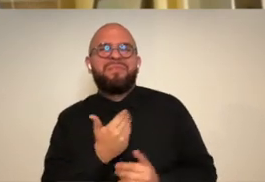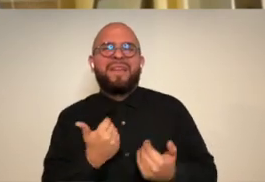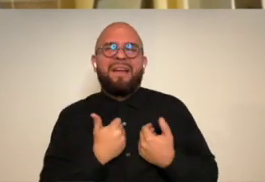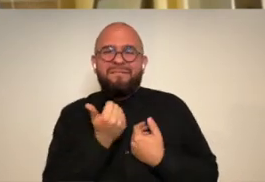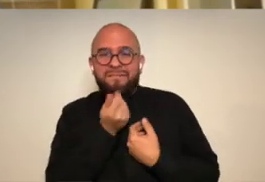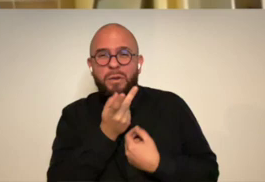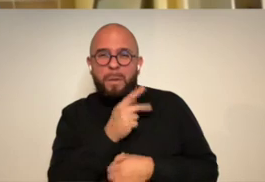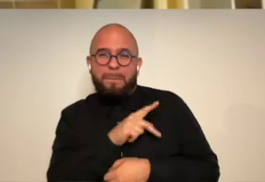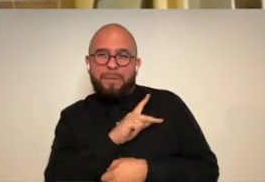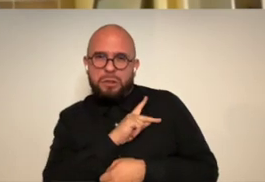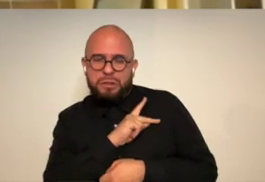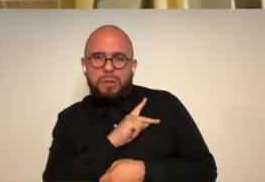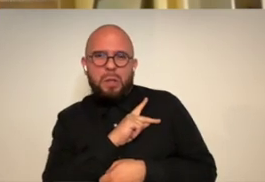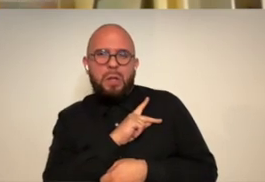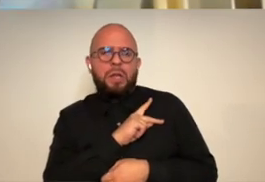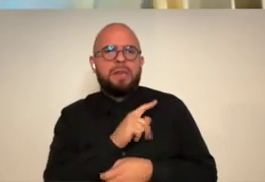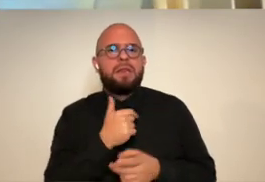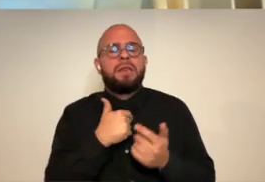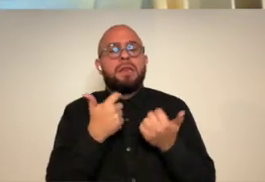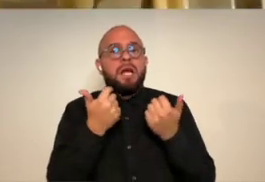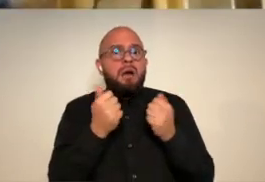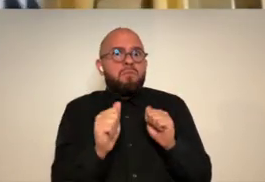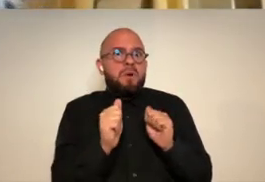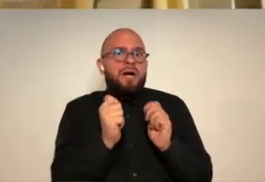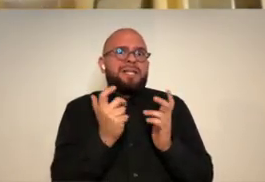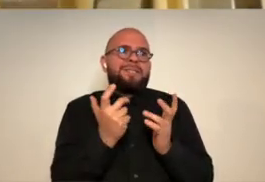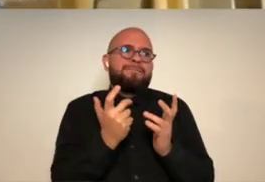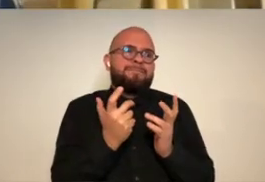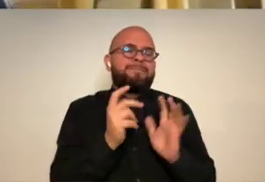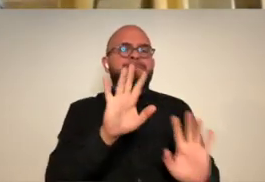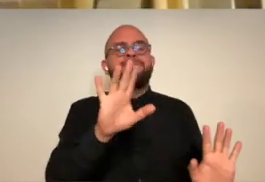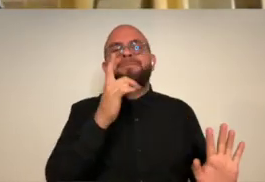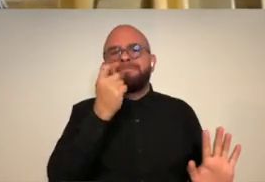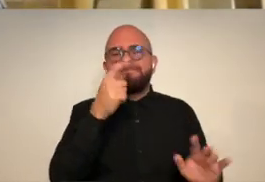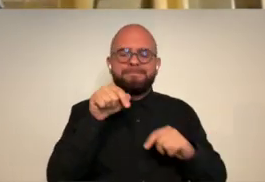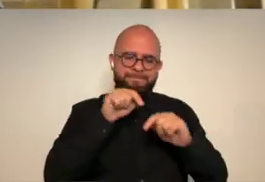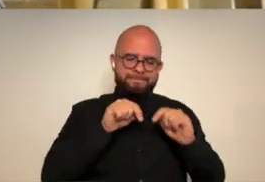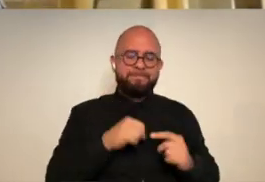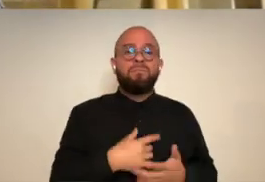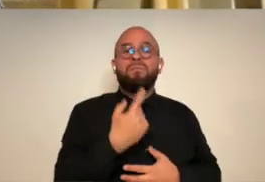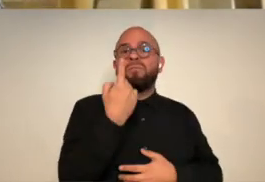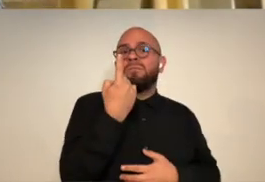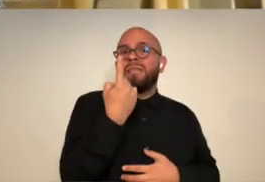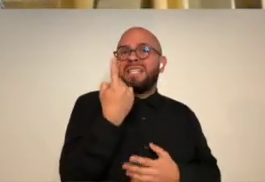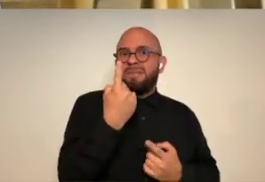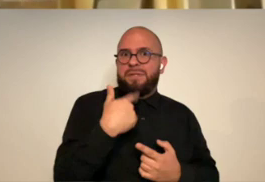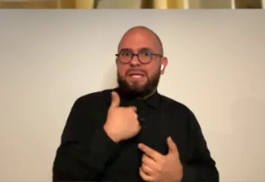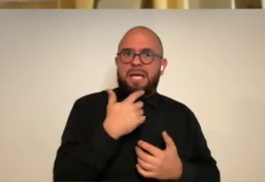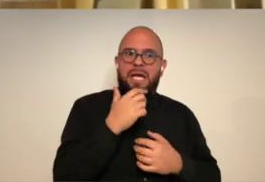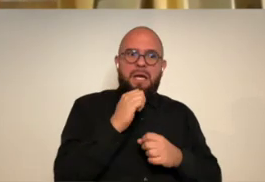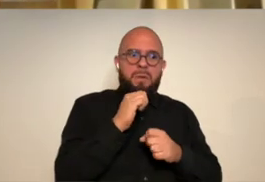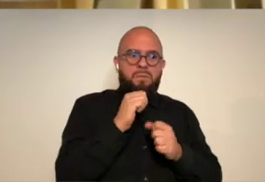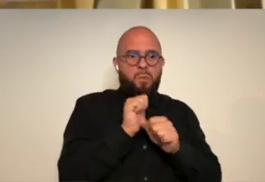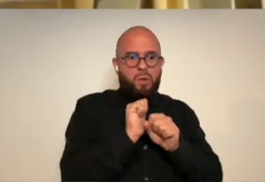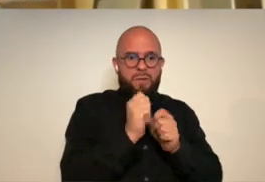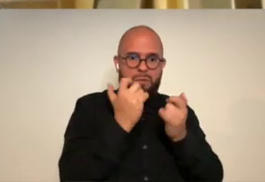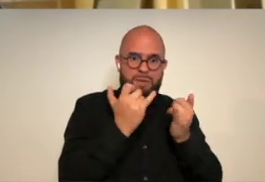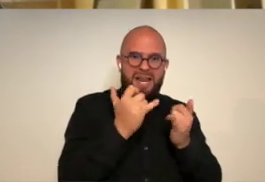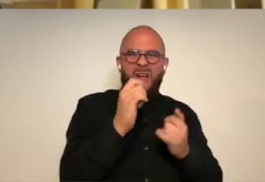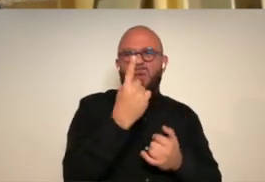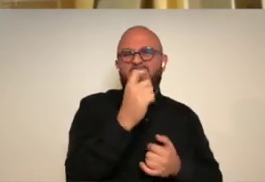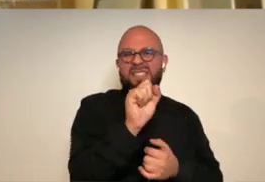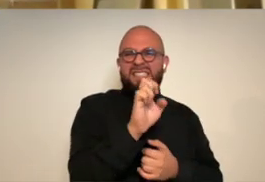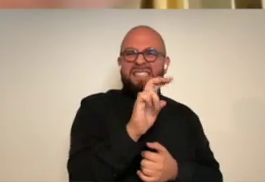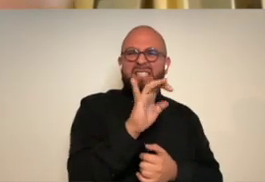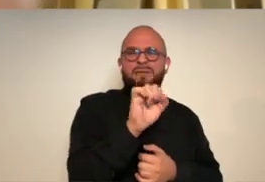i have a couple of personal ones like i'm trying to dive into more of the so one of the series i'm working on